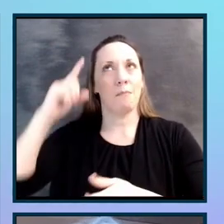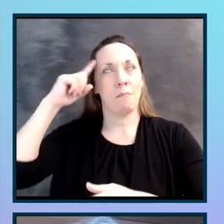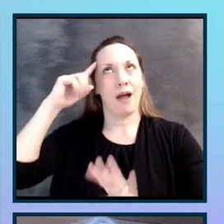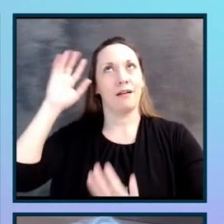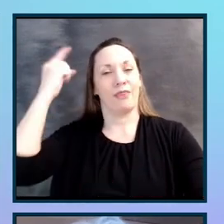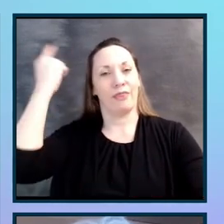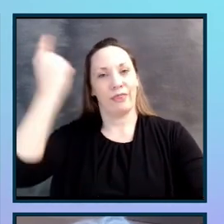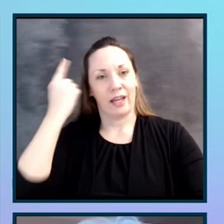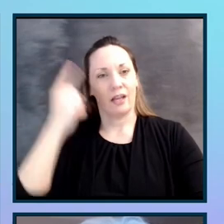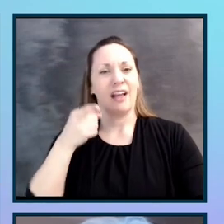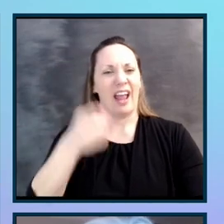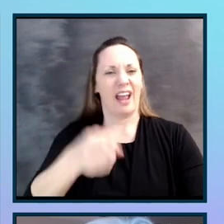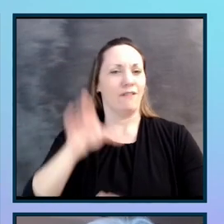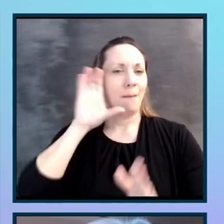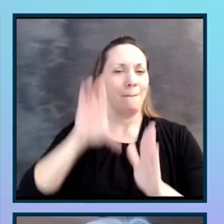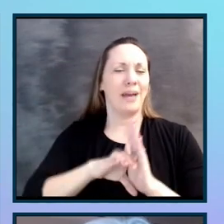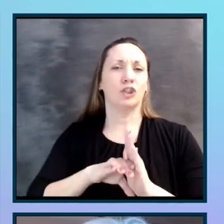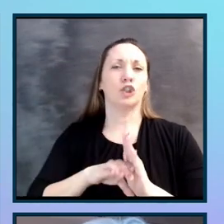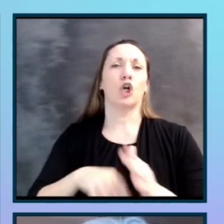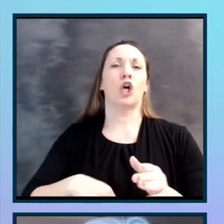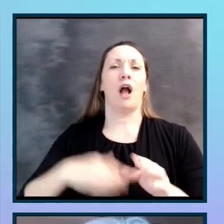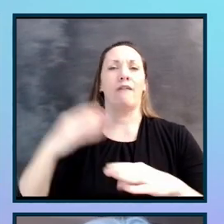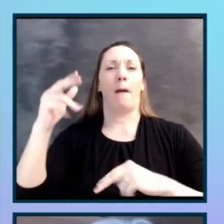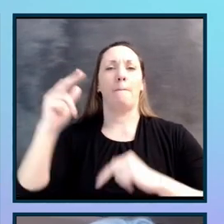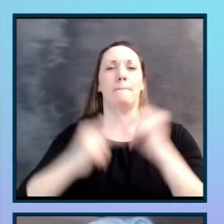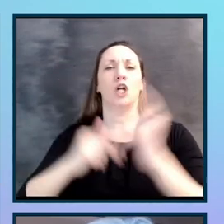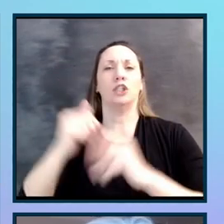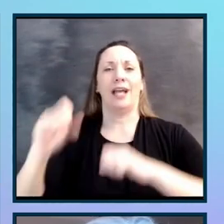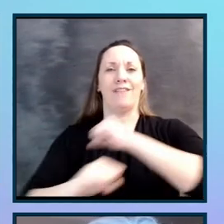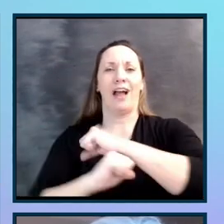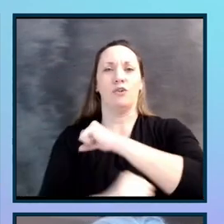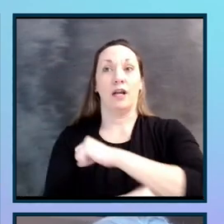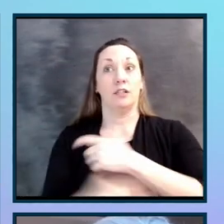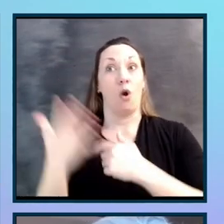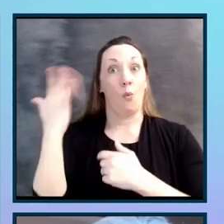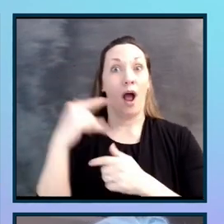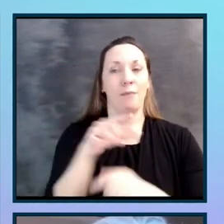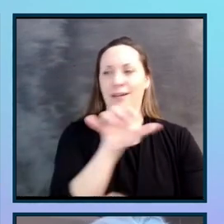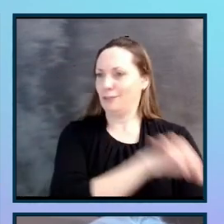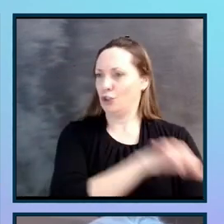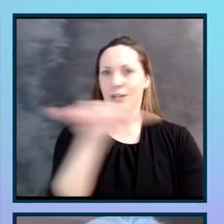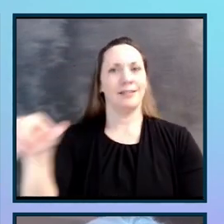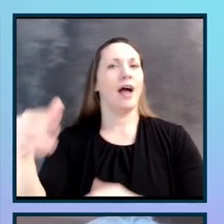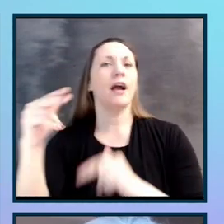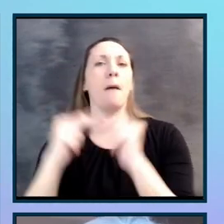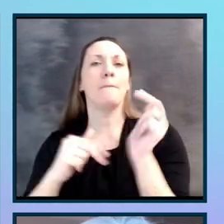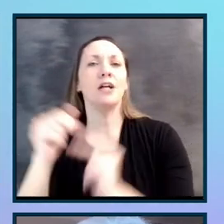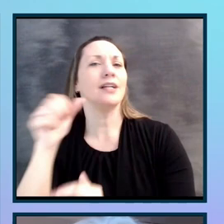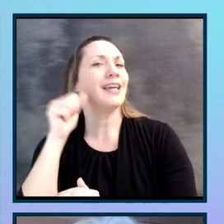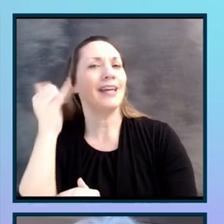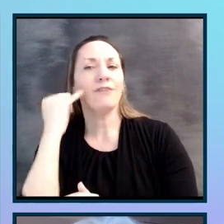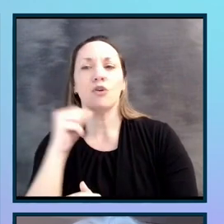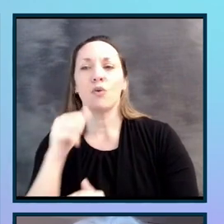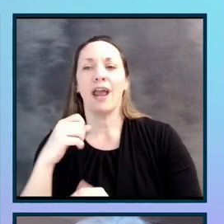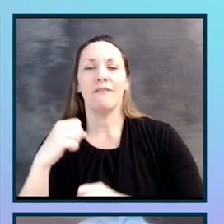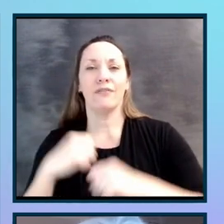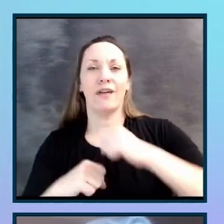foundation. That's several block building foundation, because like a building, if you don't have the foundation of collaboration,